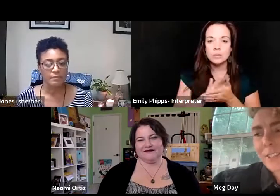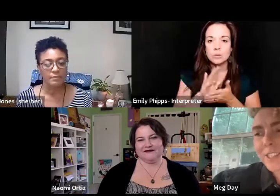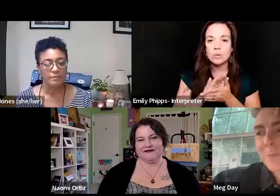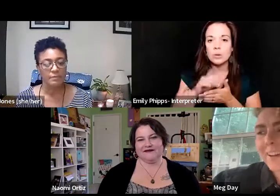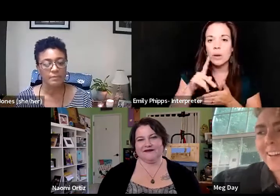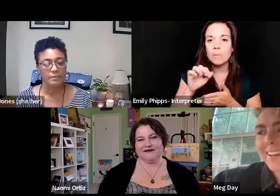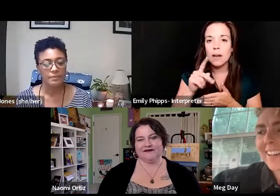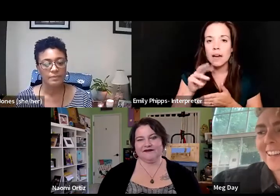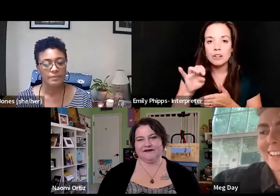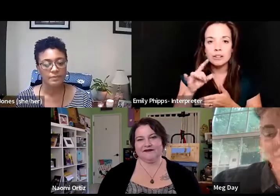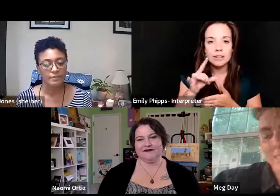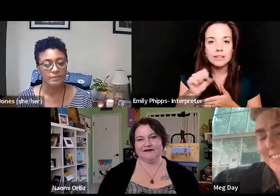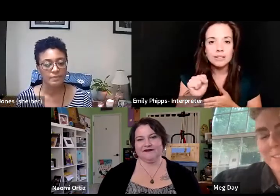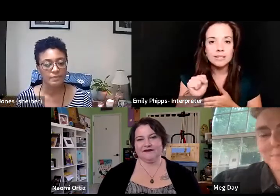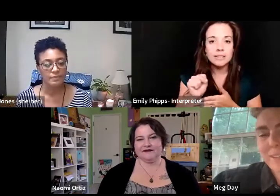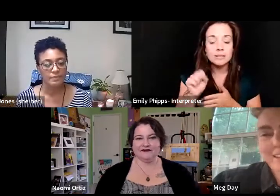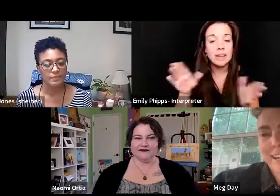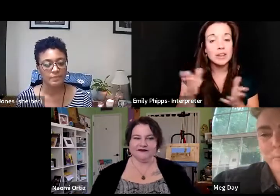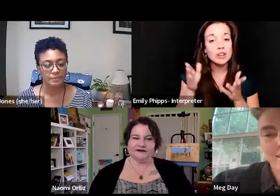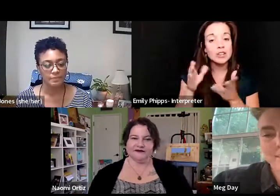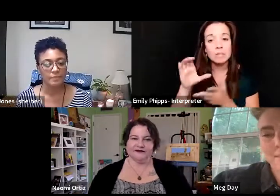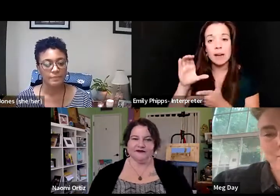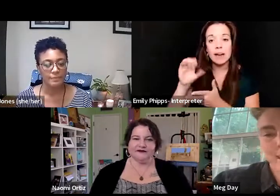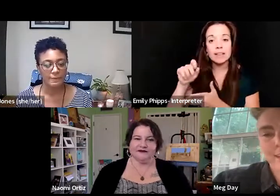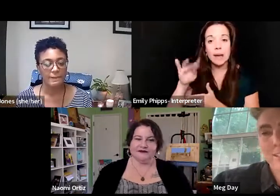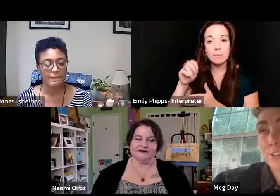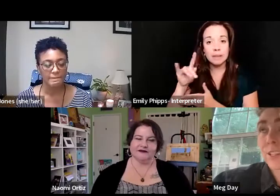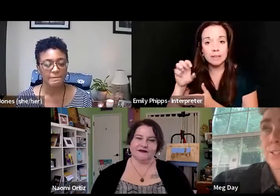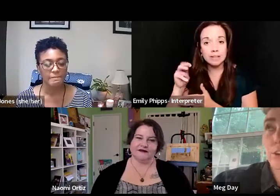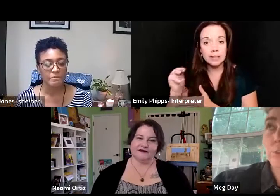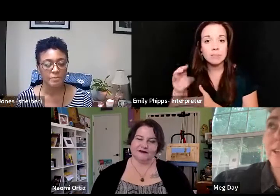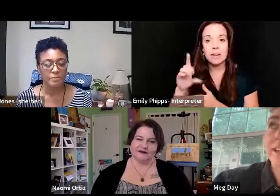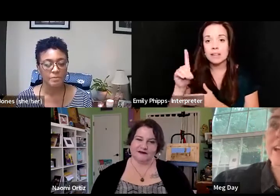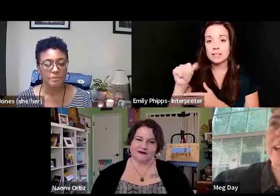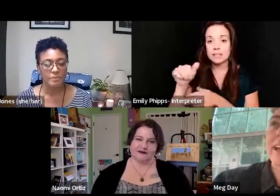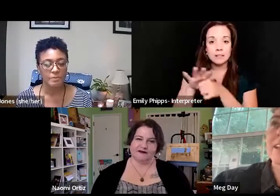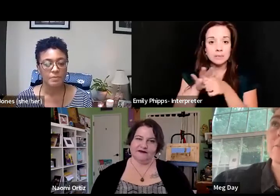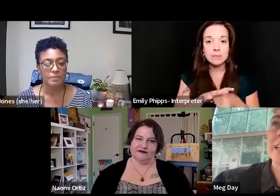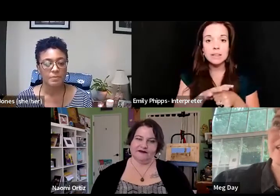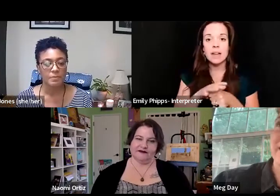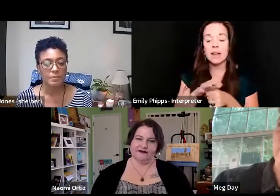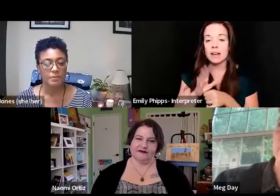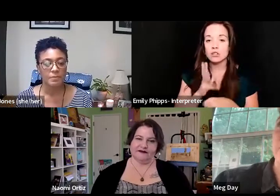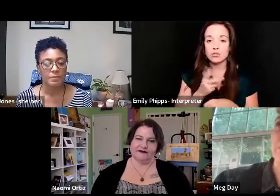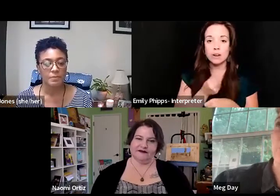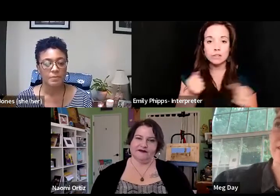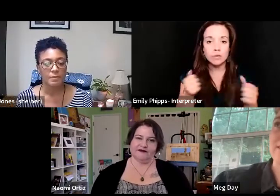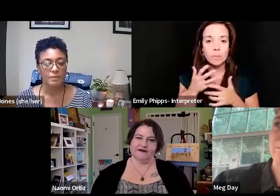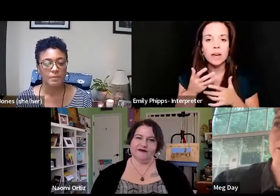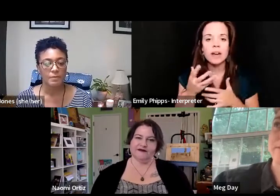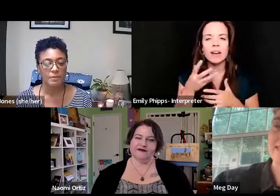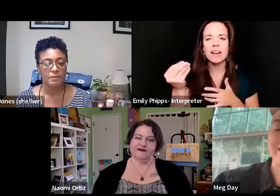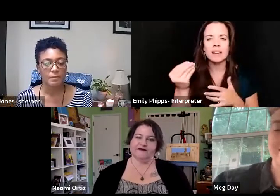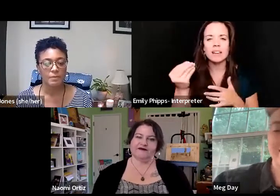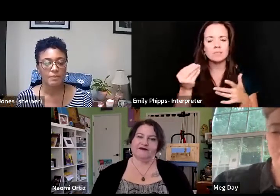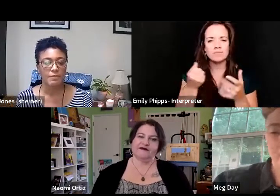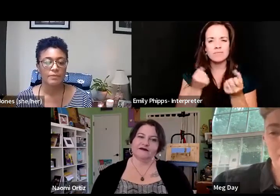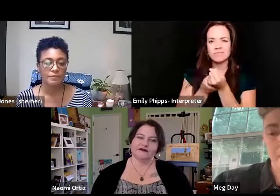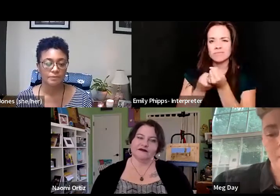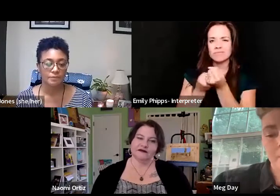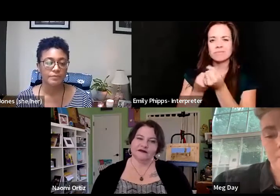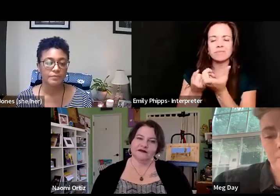encouraged by capitalism and ableism and transphobia and being accountable to white supremacy.